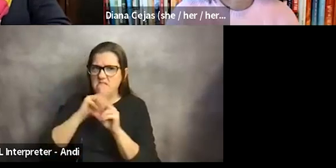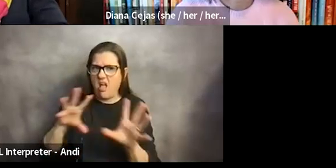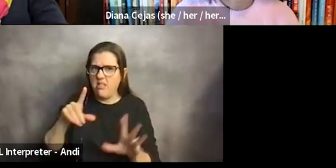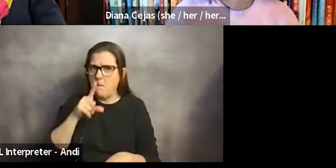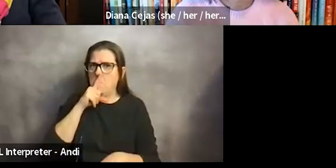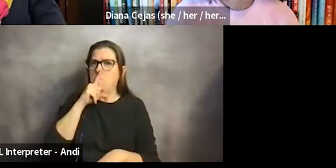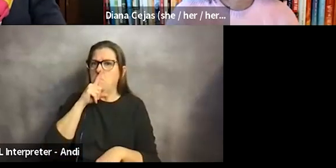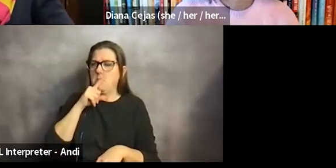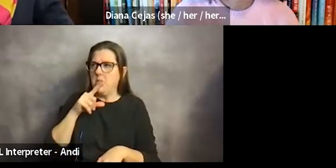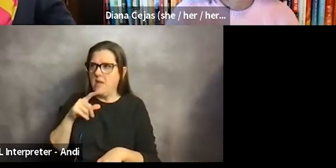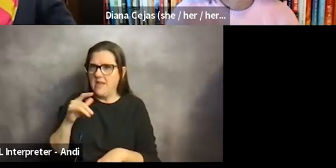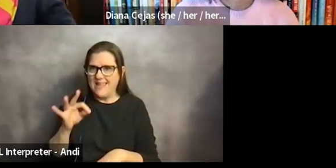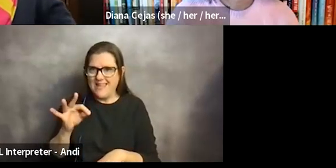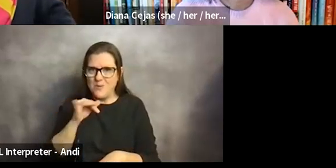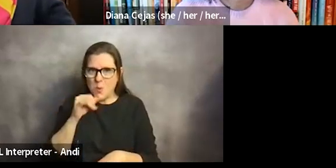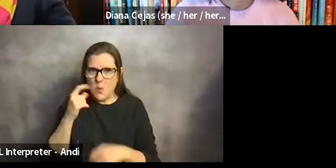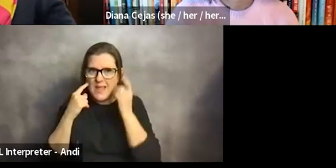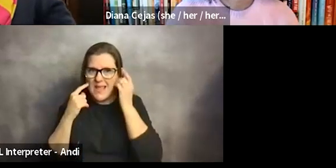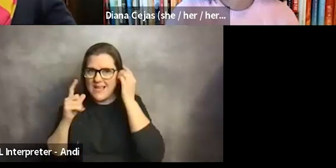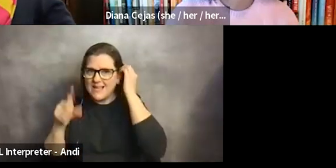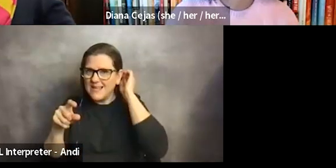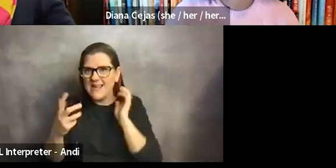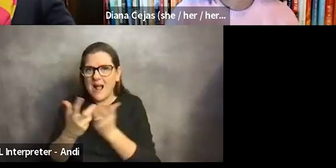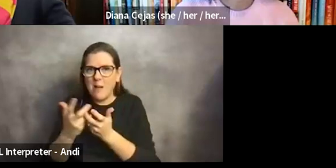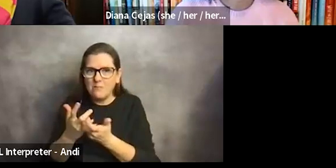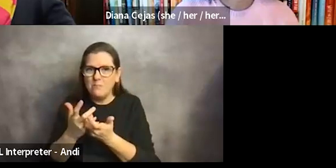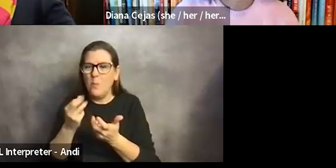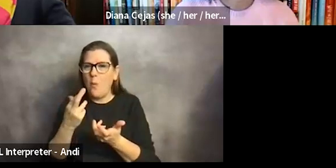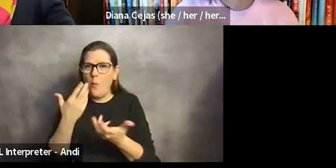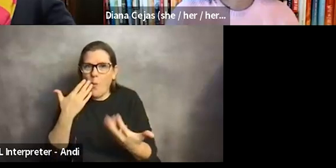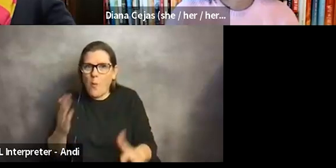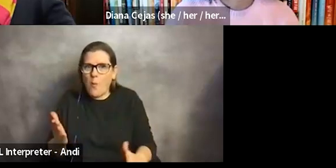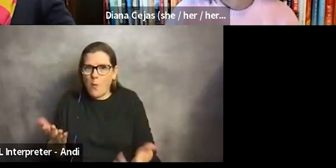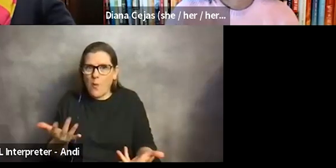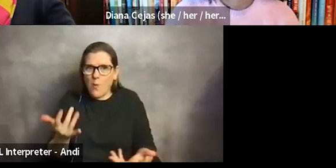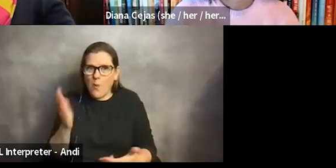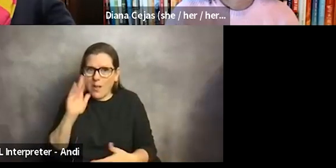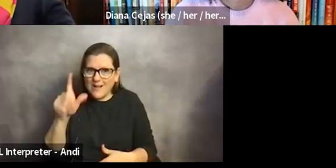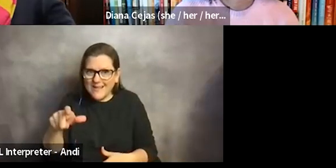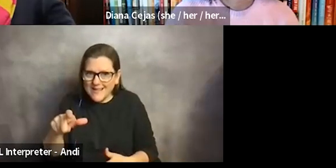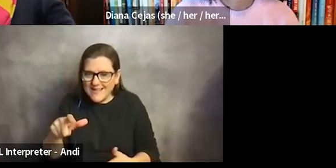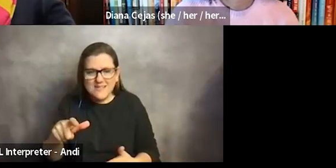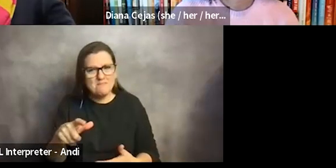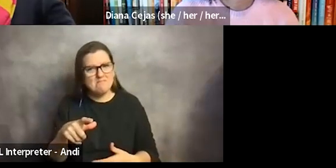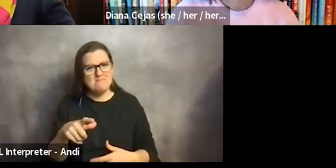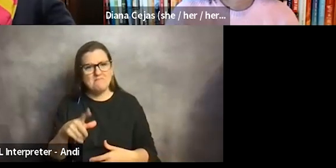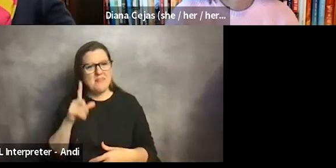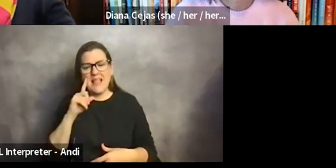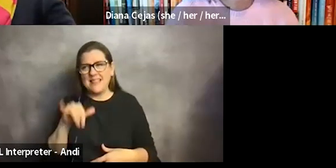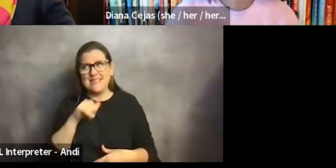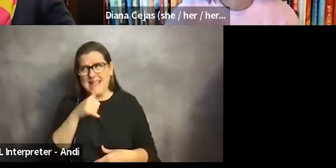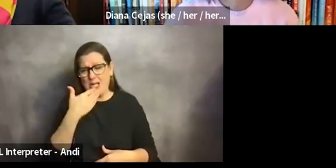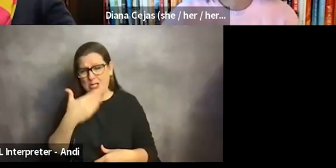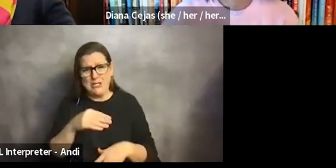think you'll, uh, need accommodations or you don't know if you will. And I don't think that is good advice for,